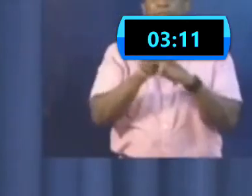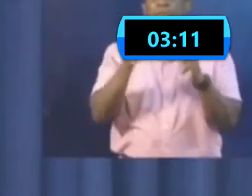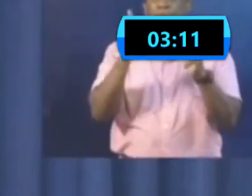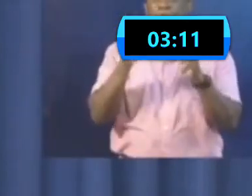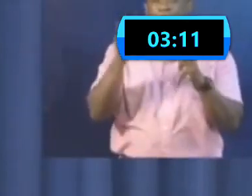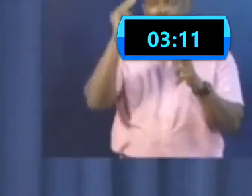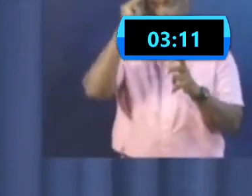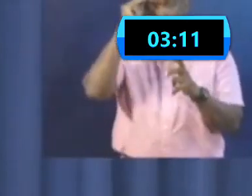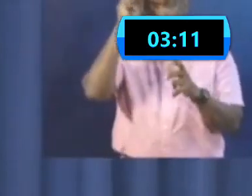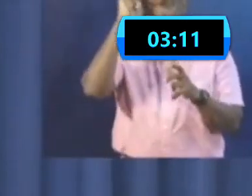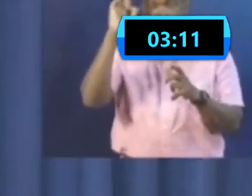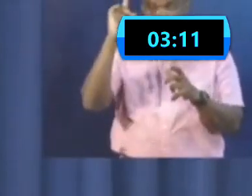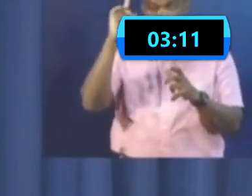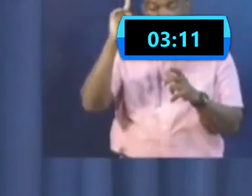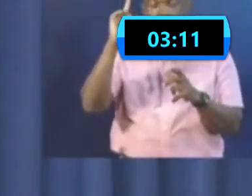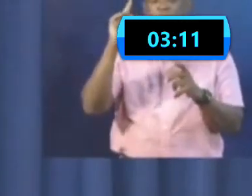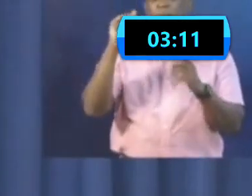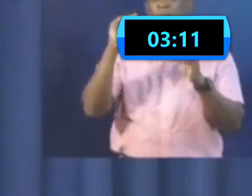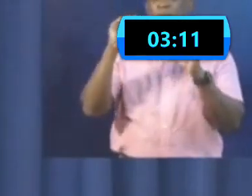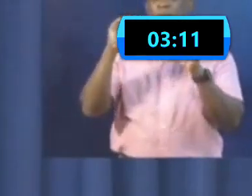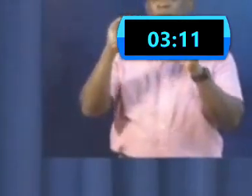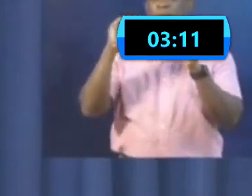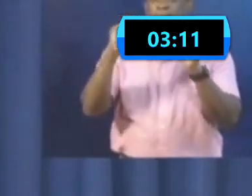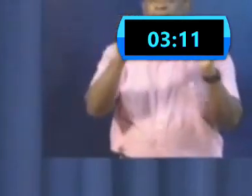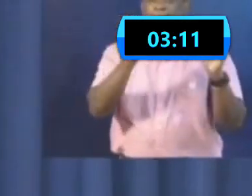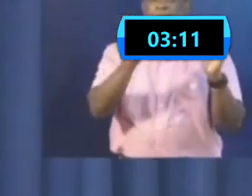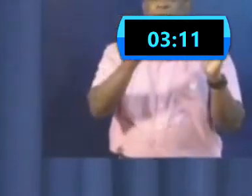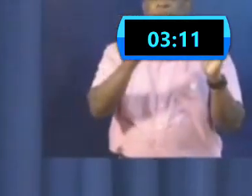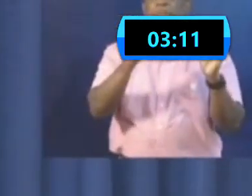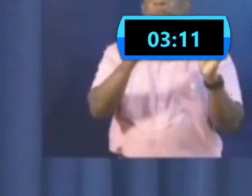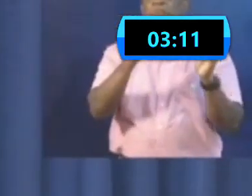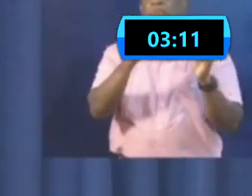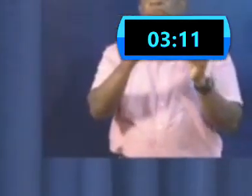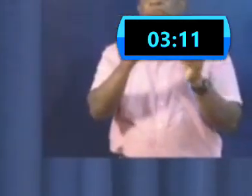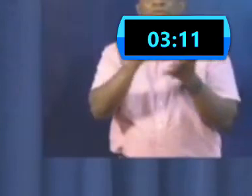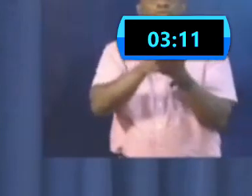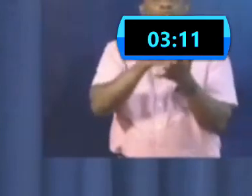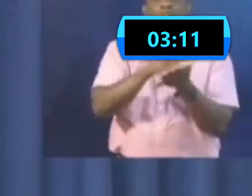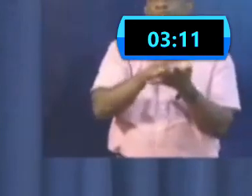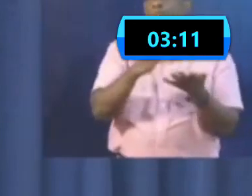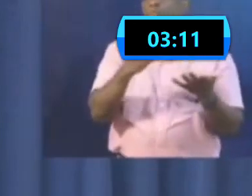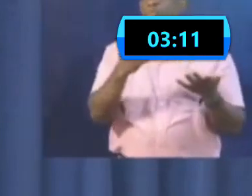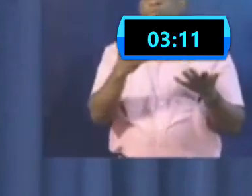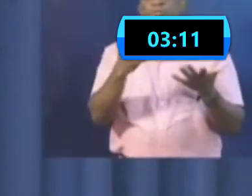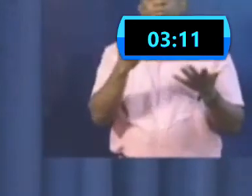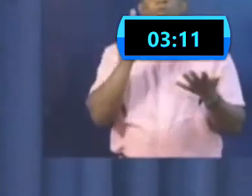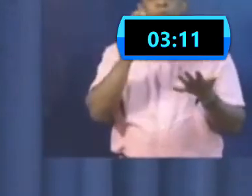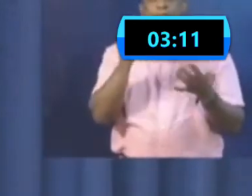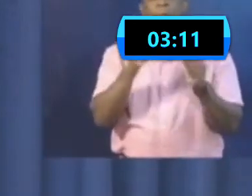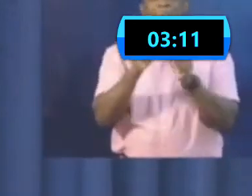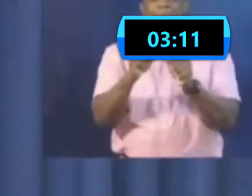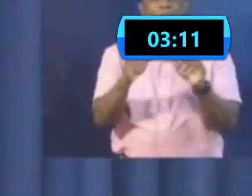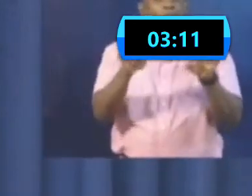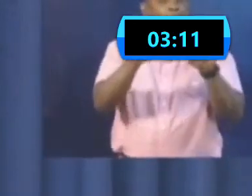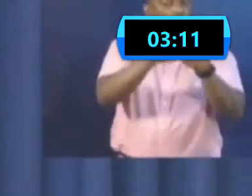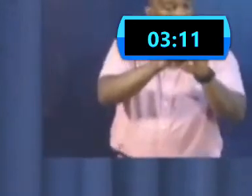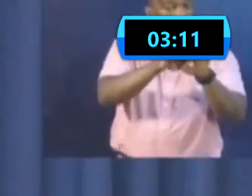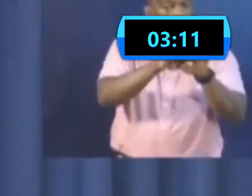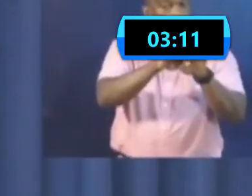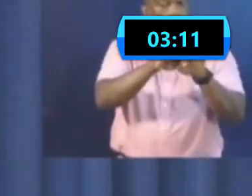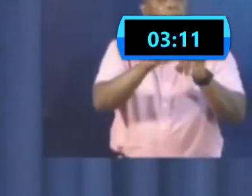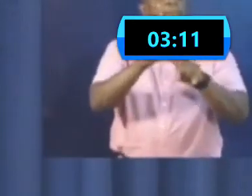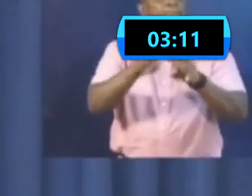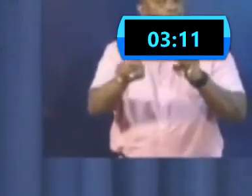which will remain, as we said two weeks ago, closed. But there's a lot happening with respect to how we respond to our